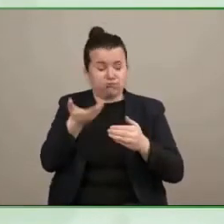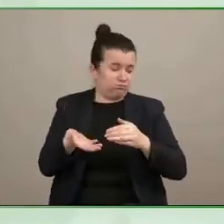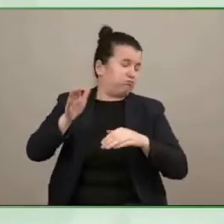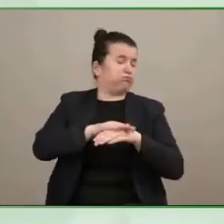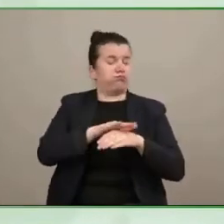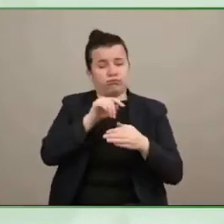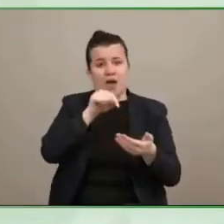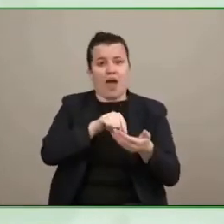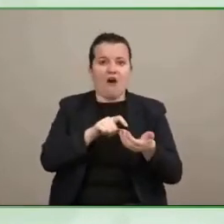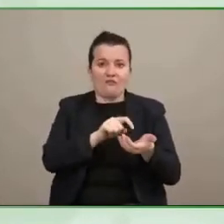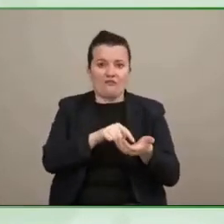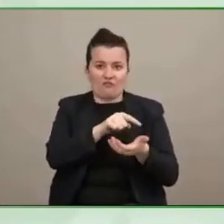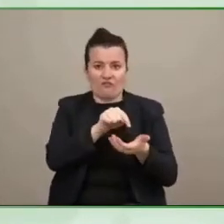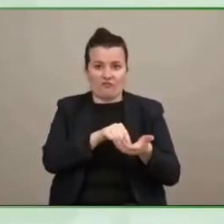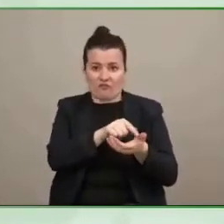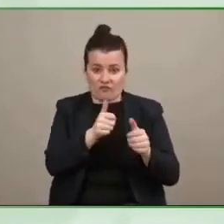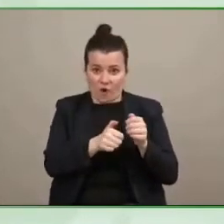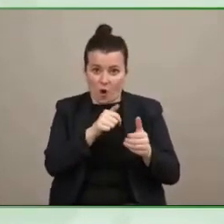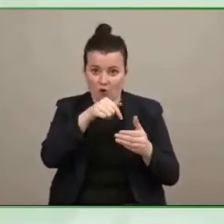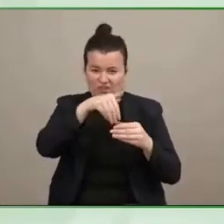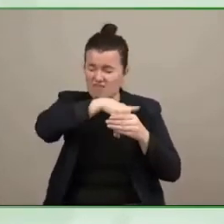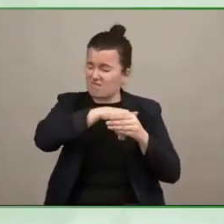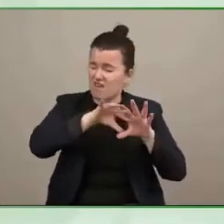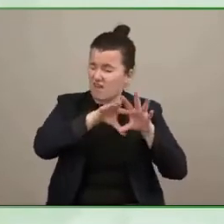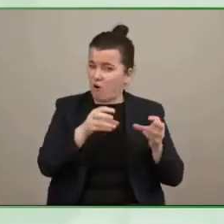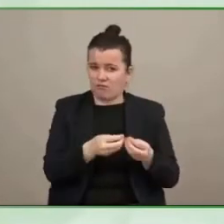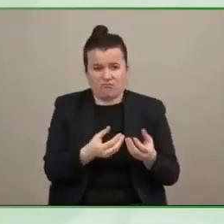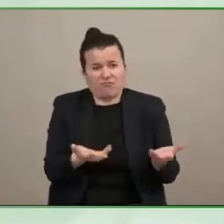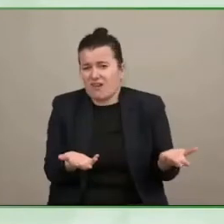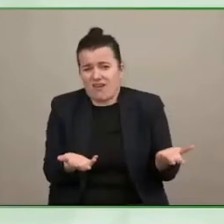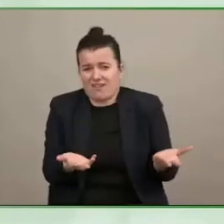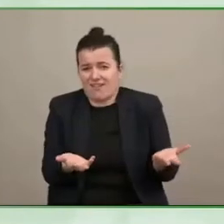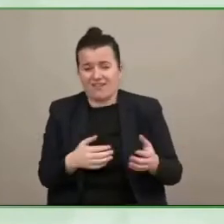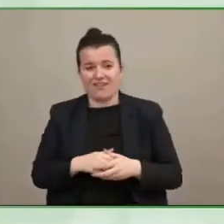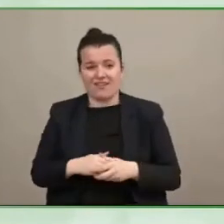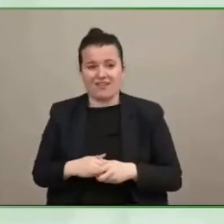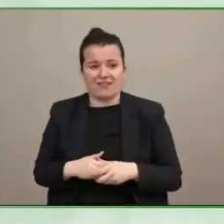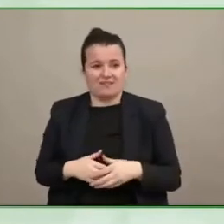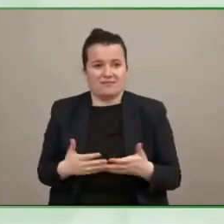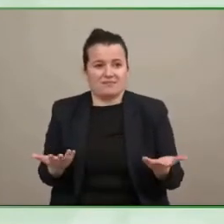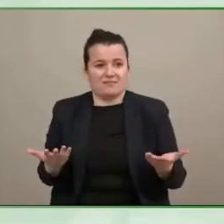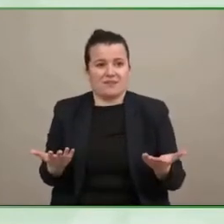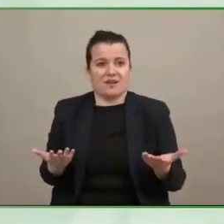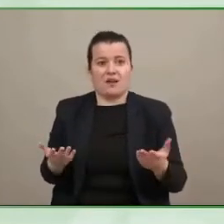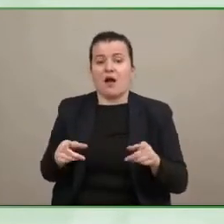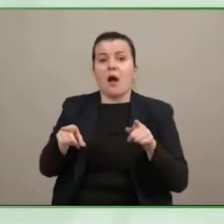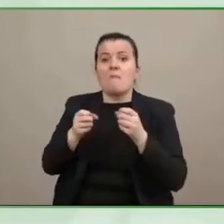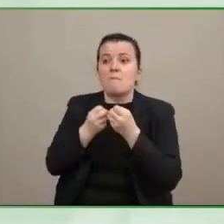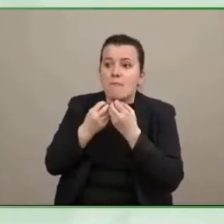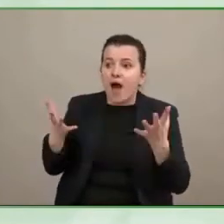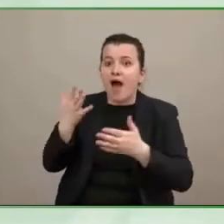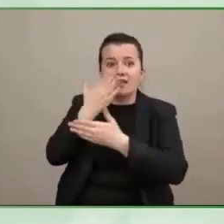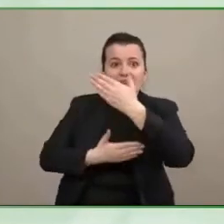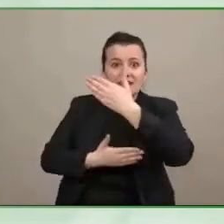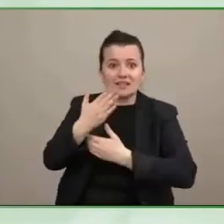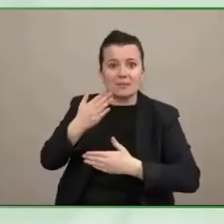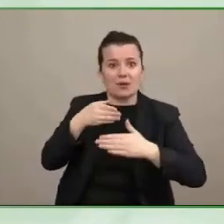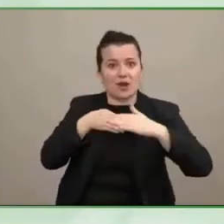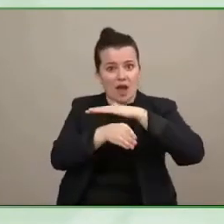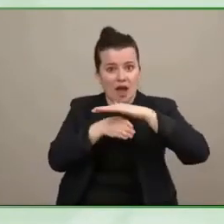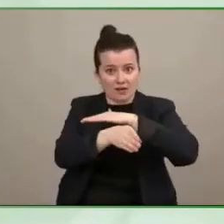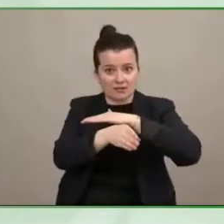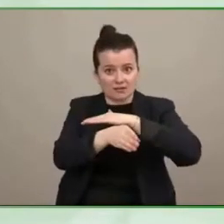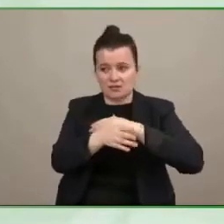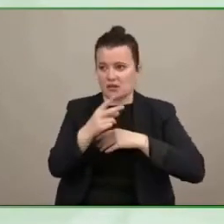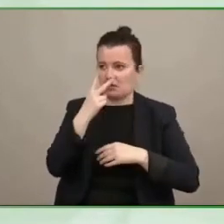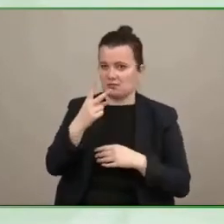people with disabilities who are access coordinators and they have no idea about access coordination they have no idea